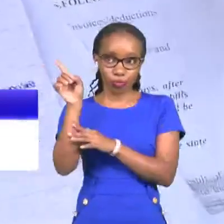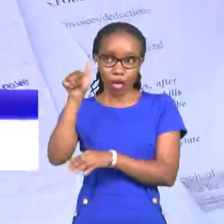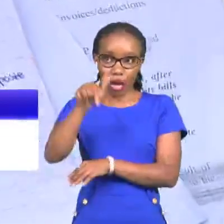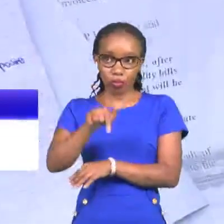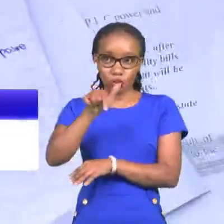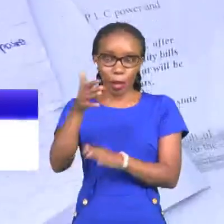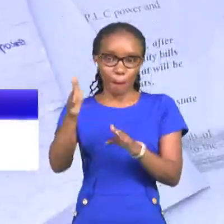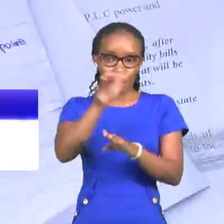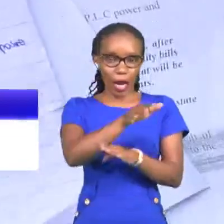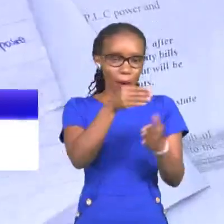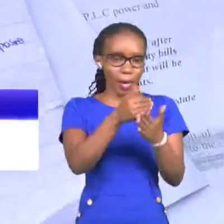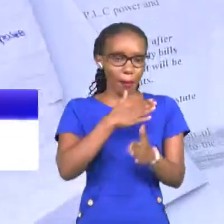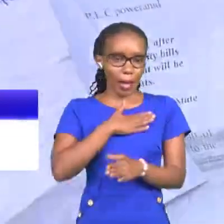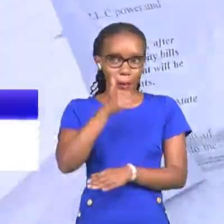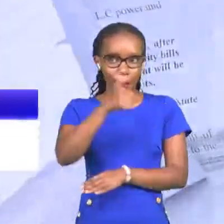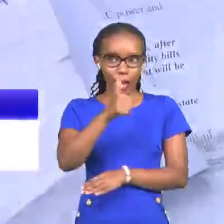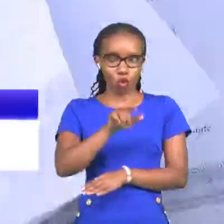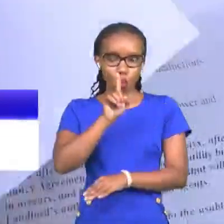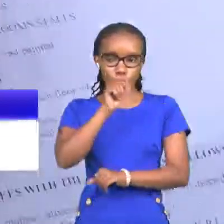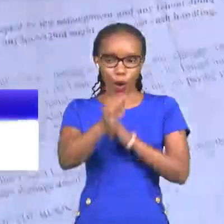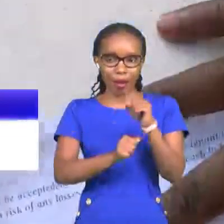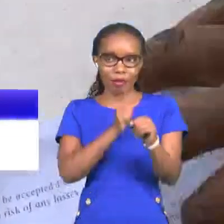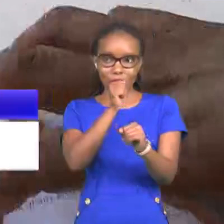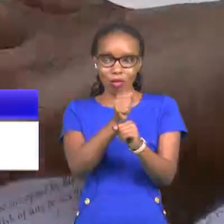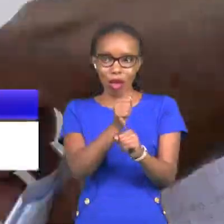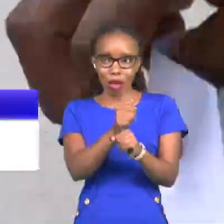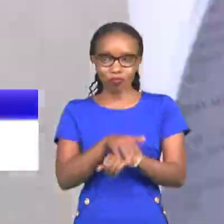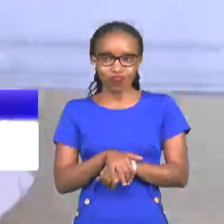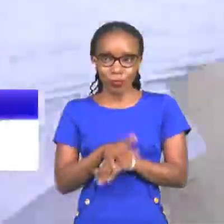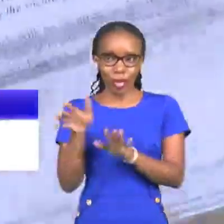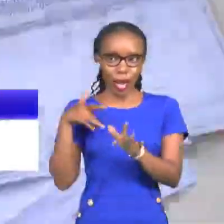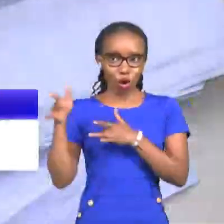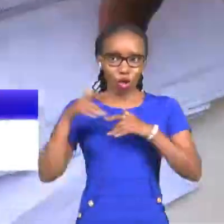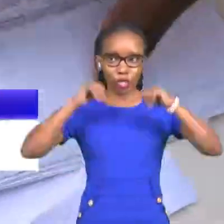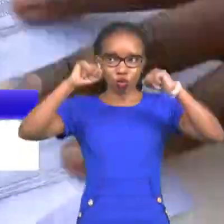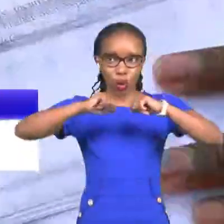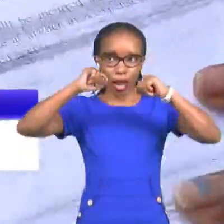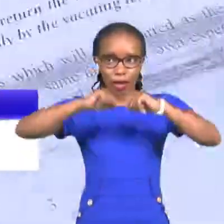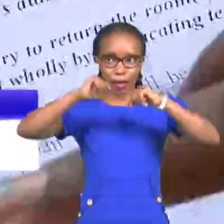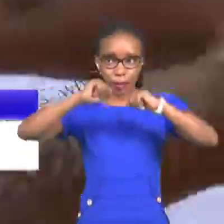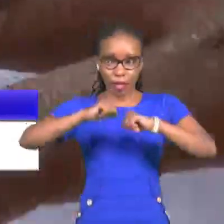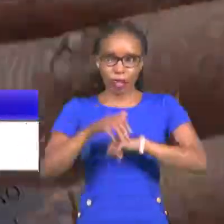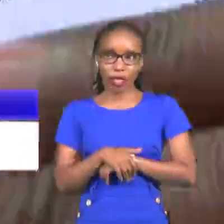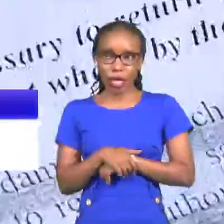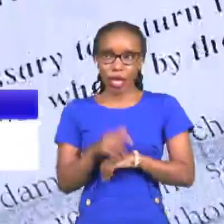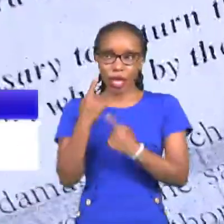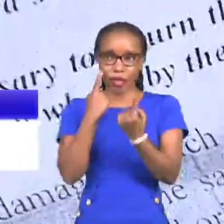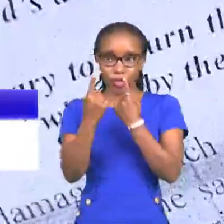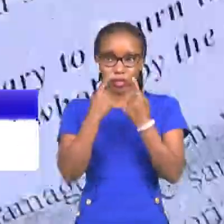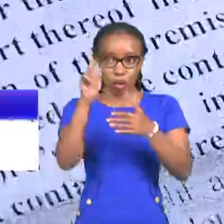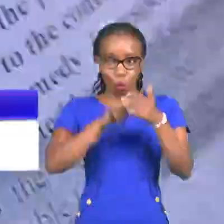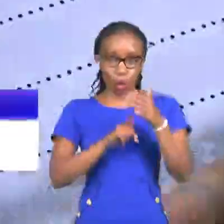rudishia deposit na it's been one year plus na according to their agreement nyetuli sign wameandika